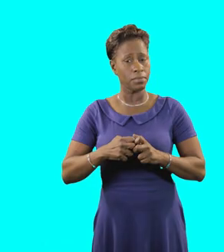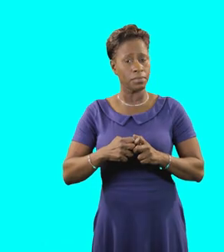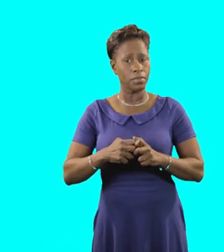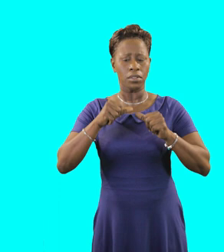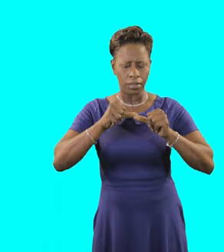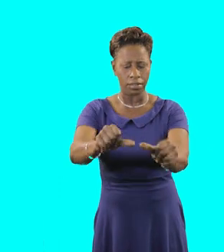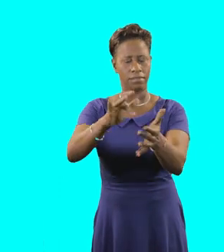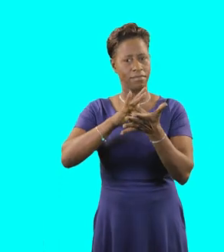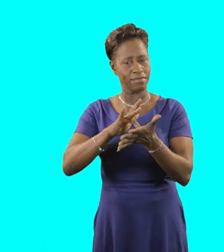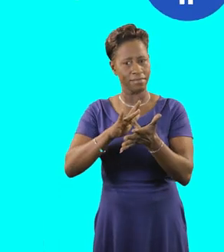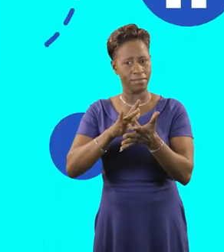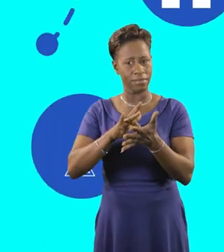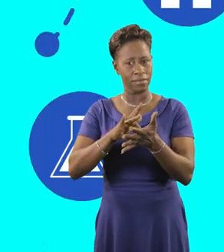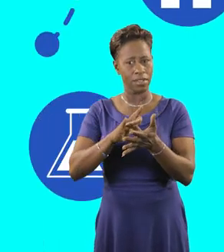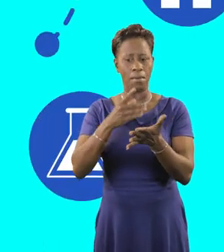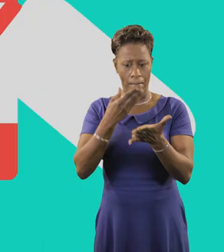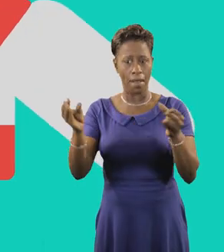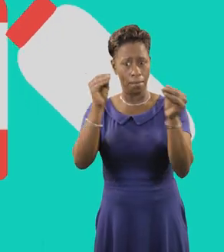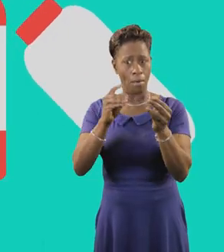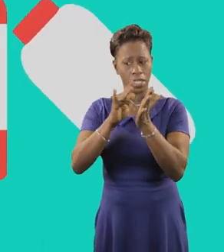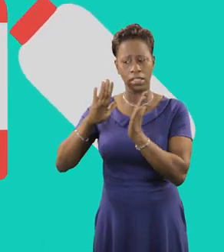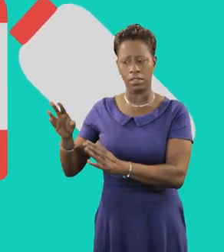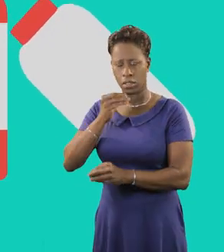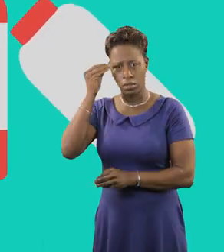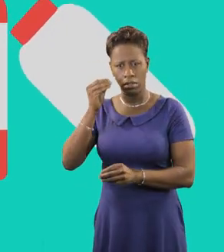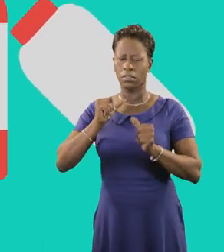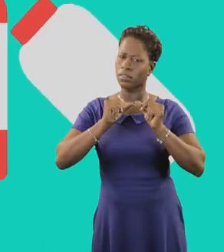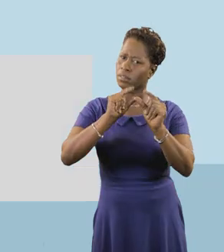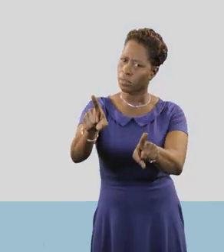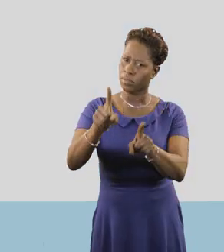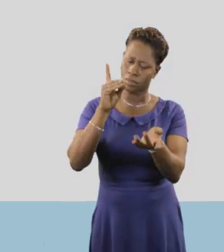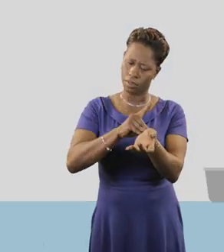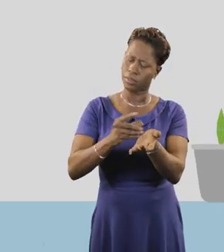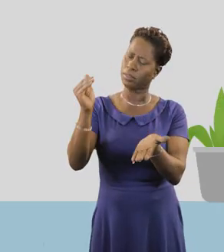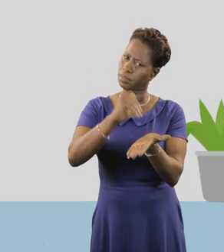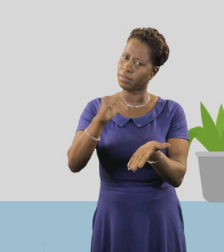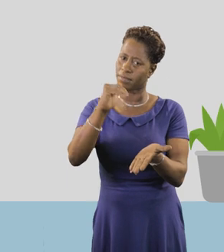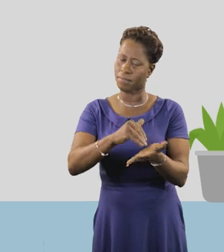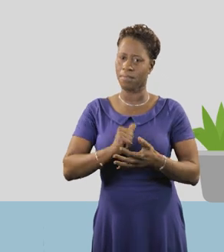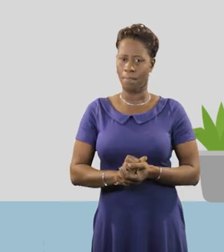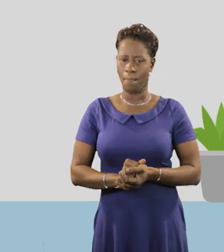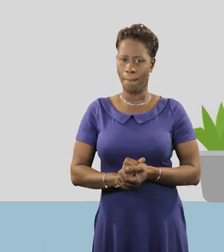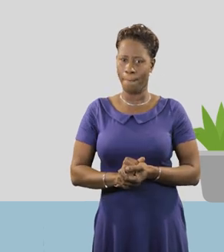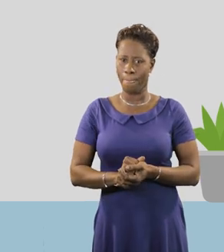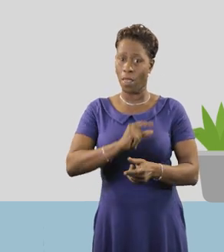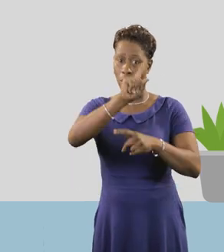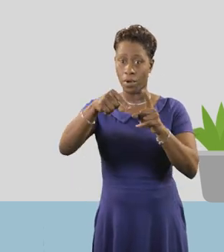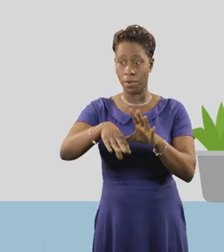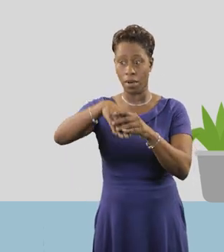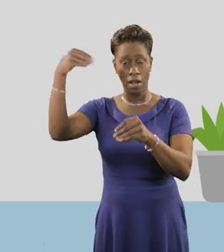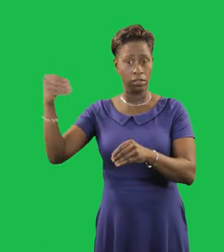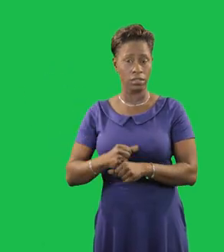asthma, keep on your medication. Keep an extra month's supply. Maintain regular visits with your health care provider or health practitioner,